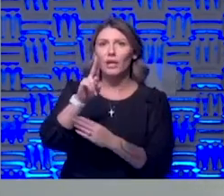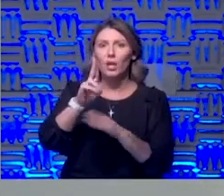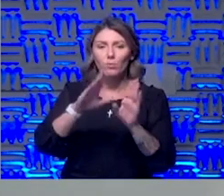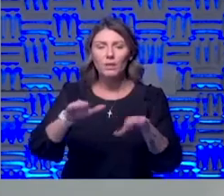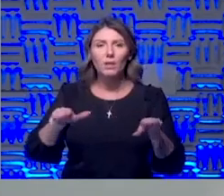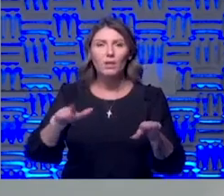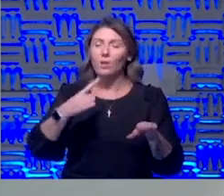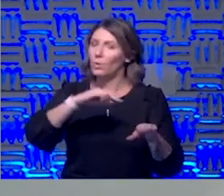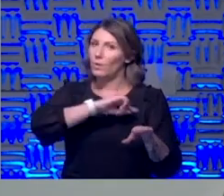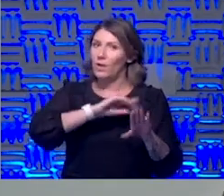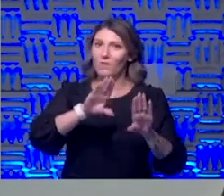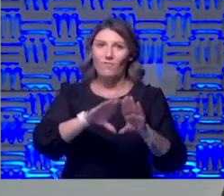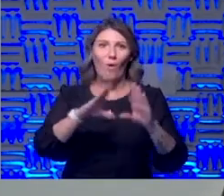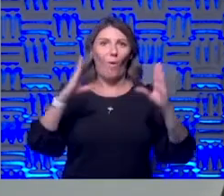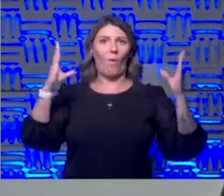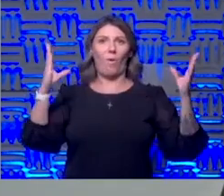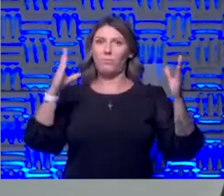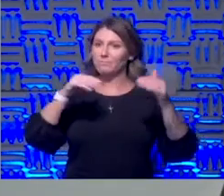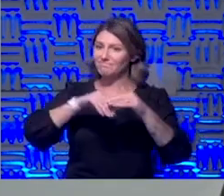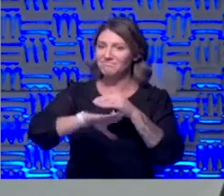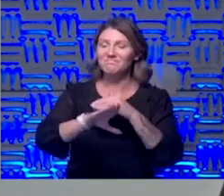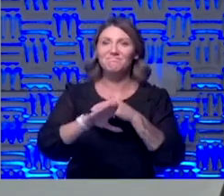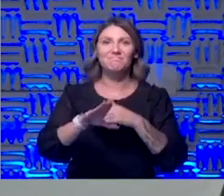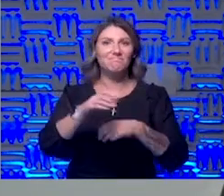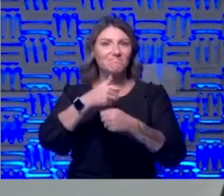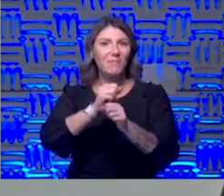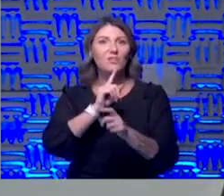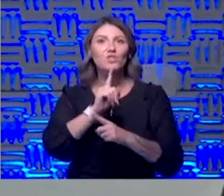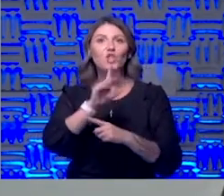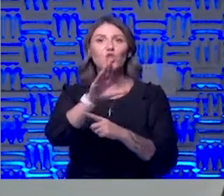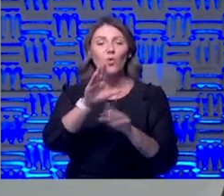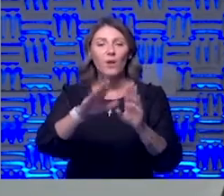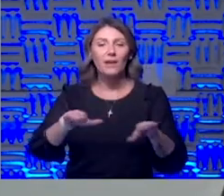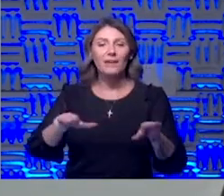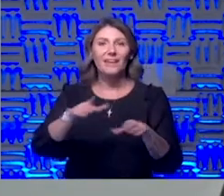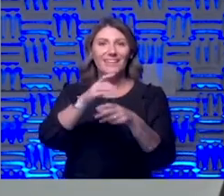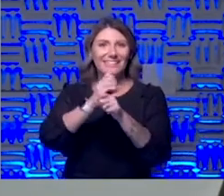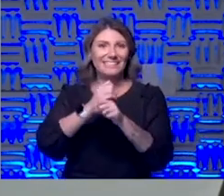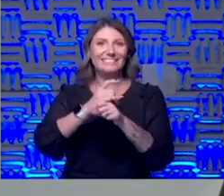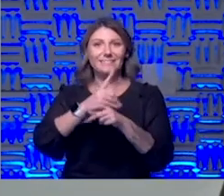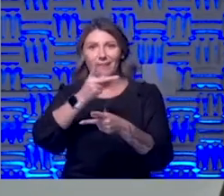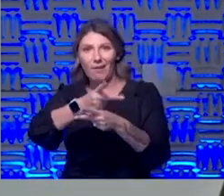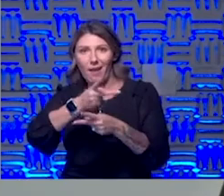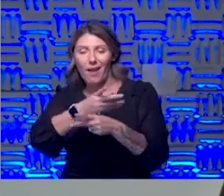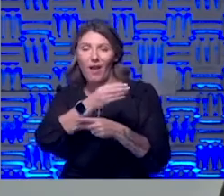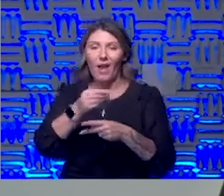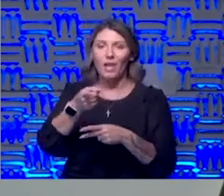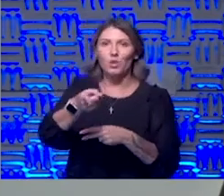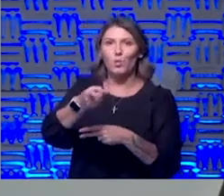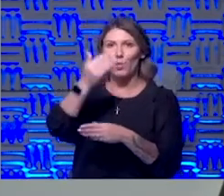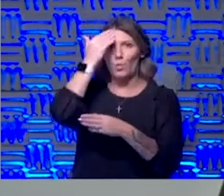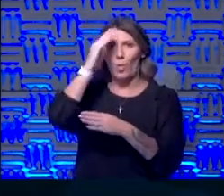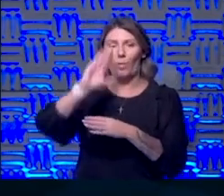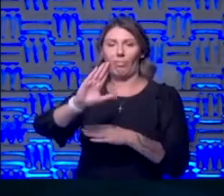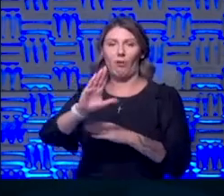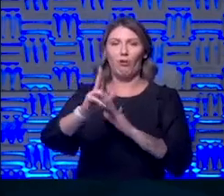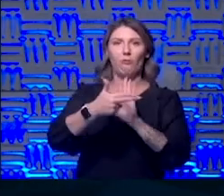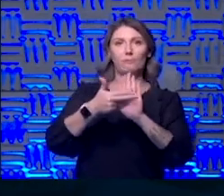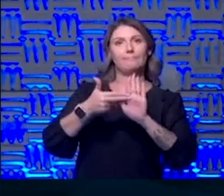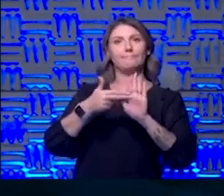are have open doors to make sure that your child gets the care that they need and so that you know their diagnosis if it's present